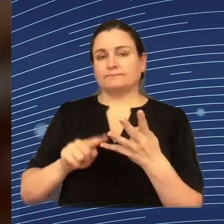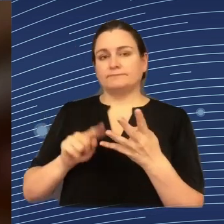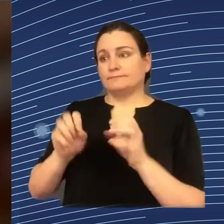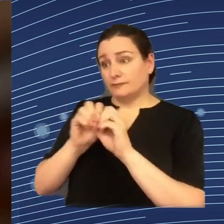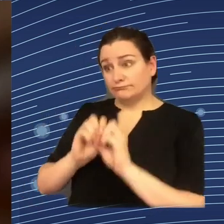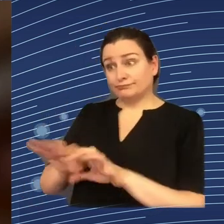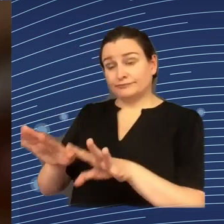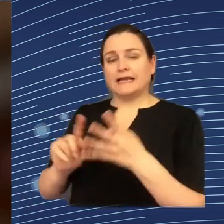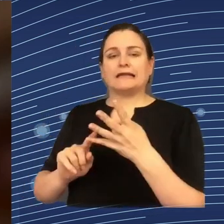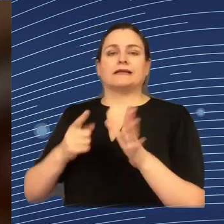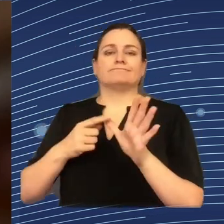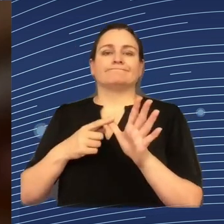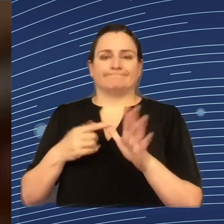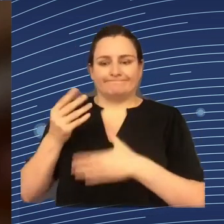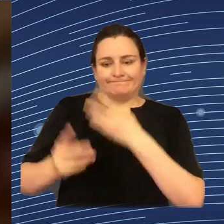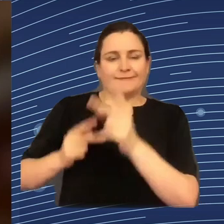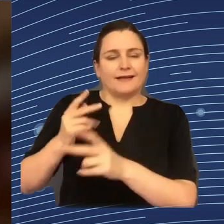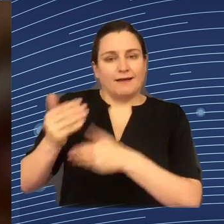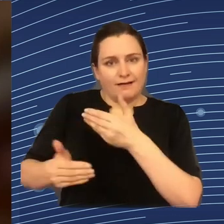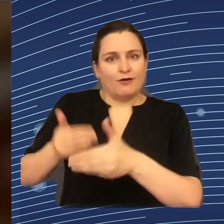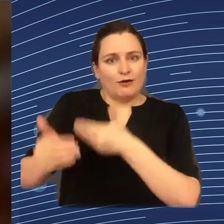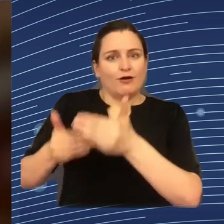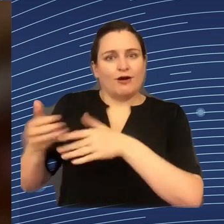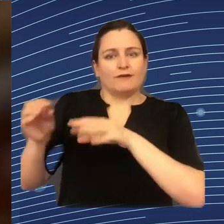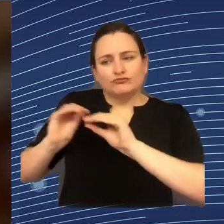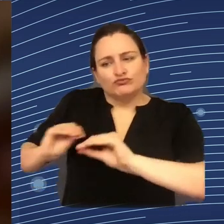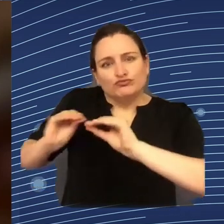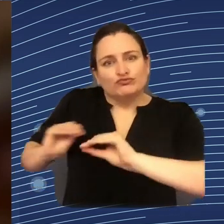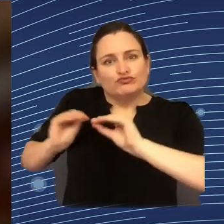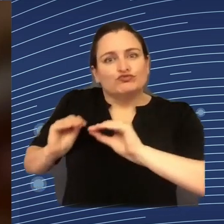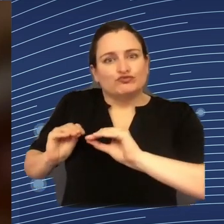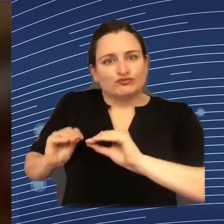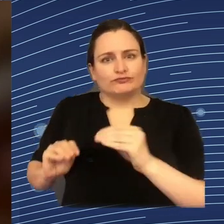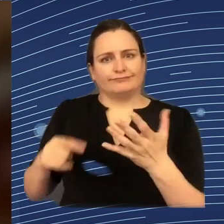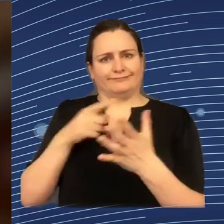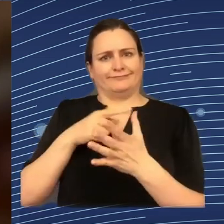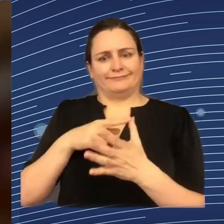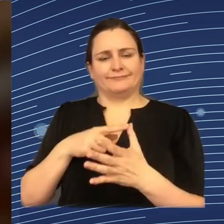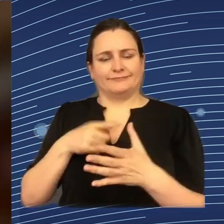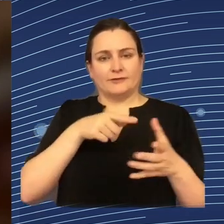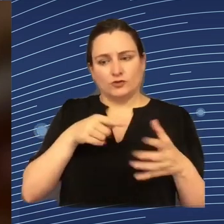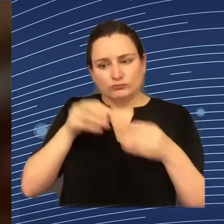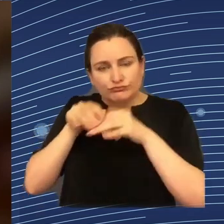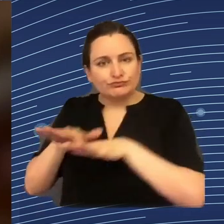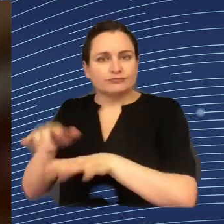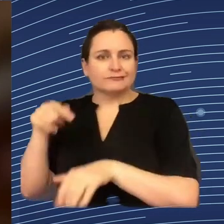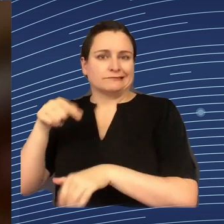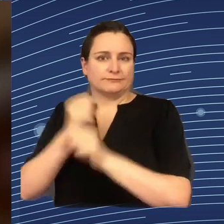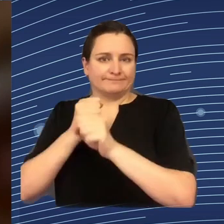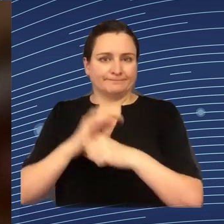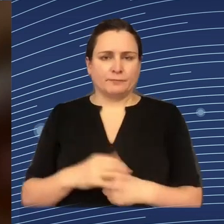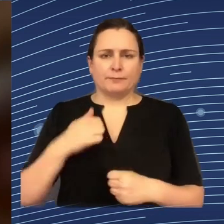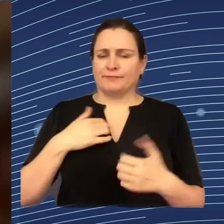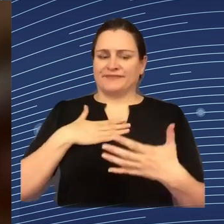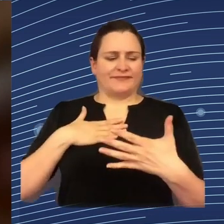And we are arguing that worker interests need to be implemented from the start already in the first planning stages